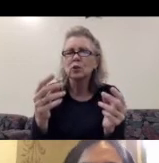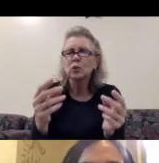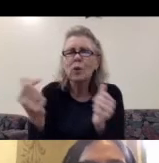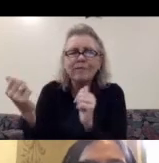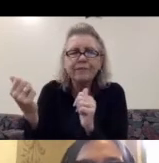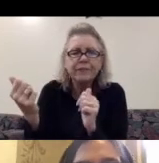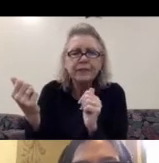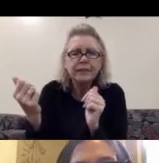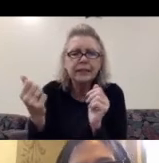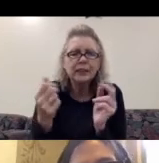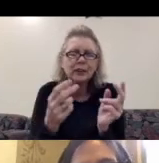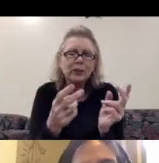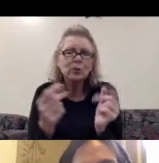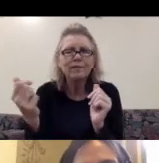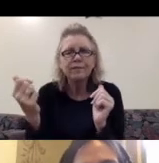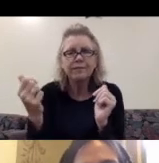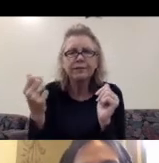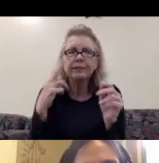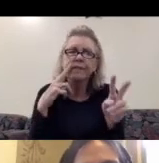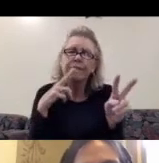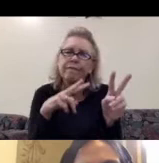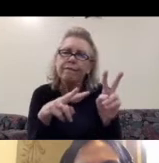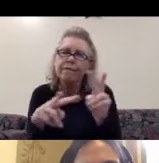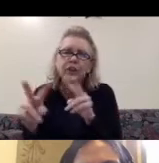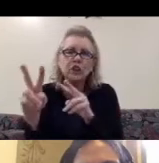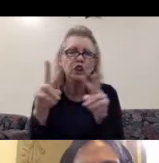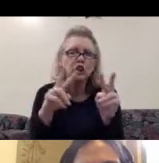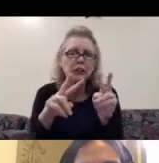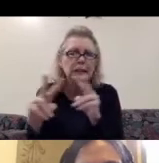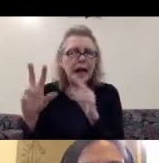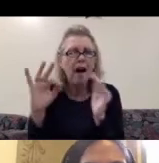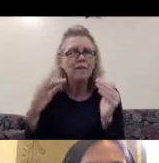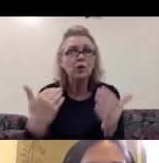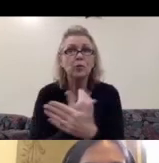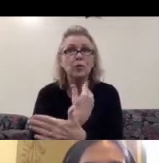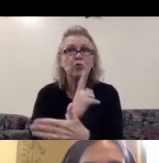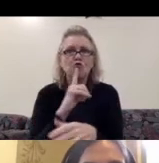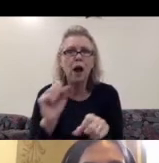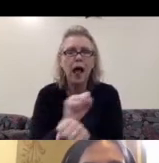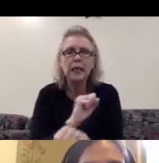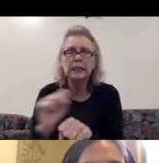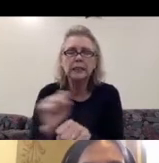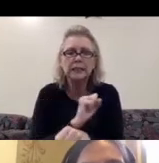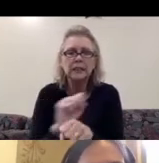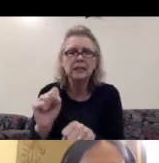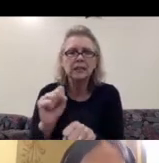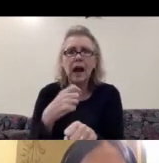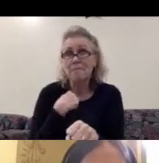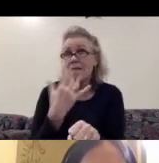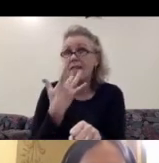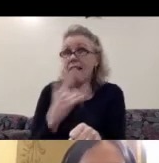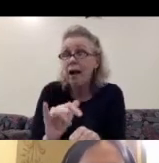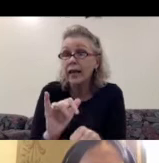in the, um, vision, um, being permeated of these new realities. Um, I've been lucky to